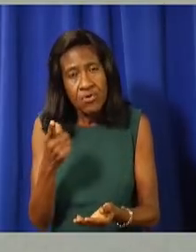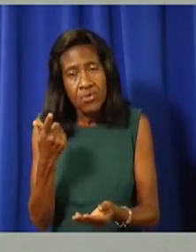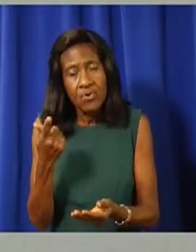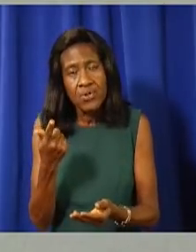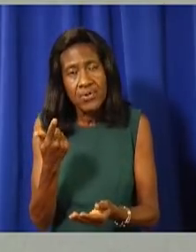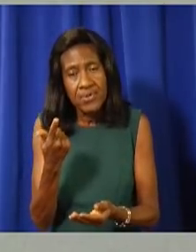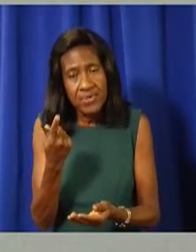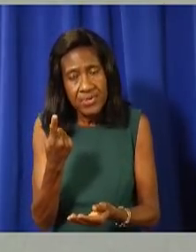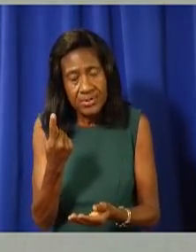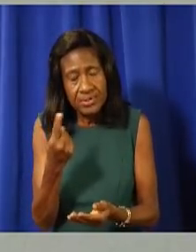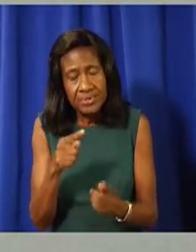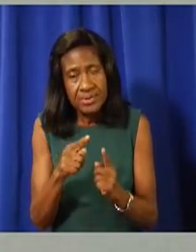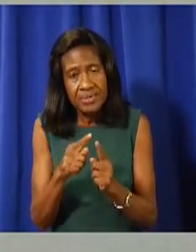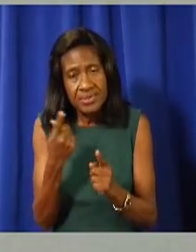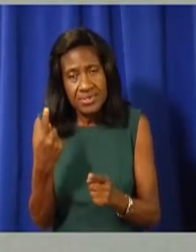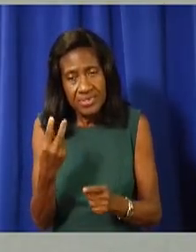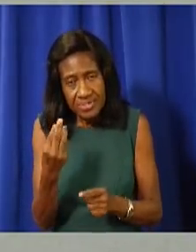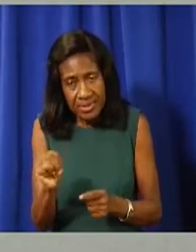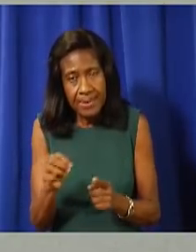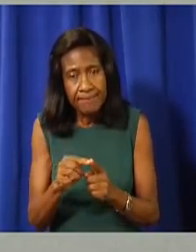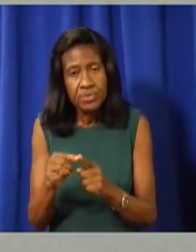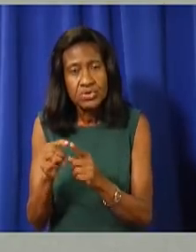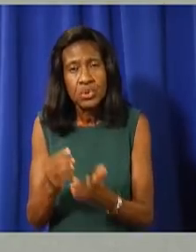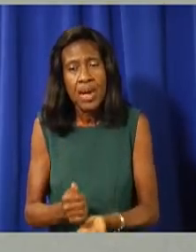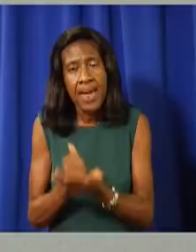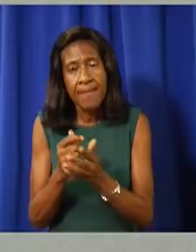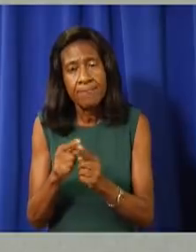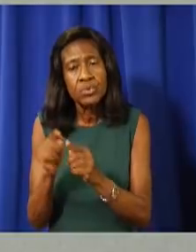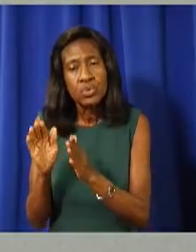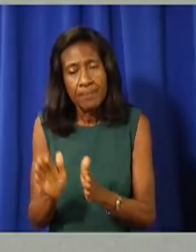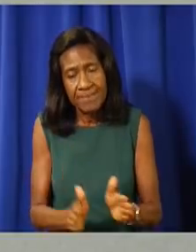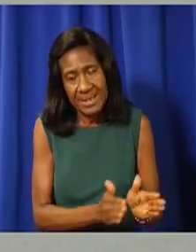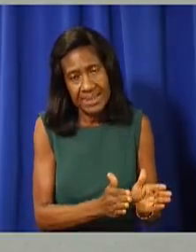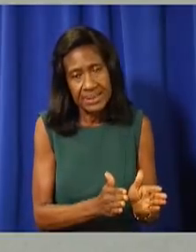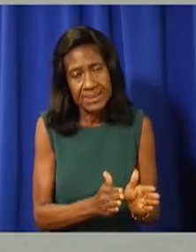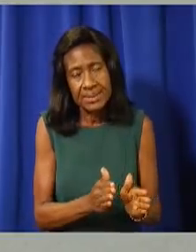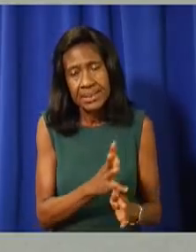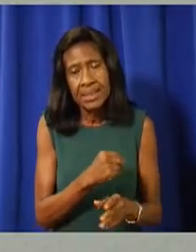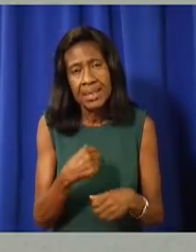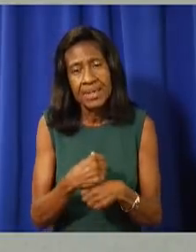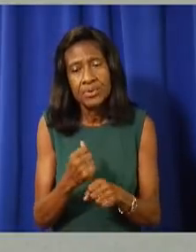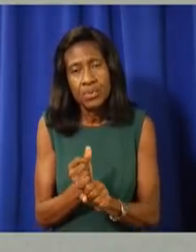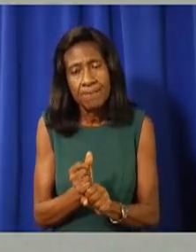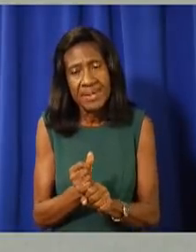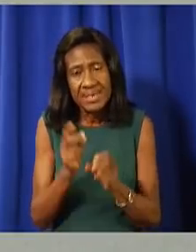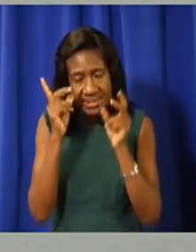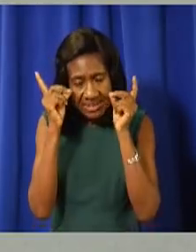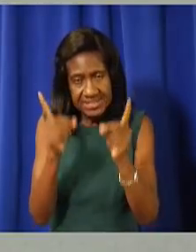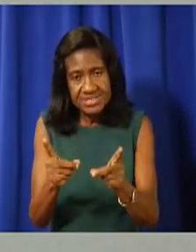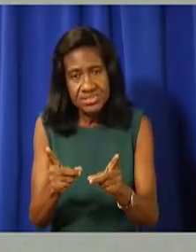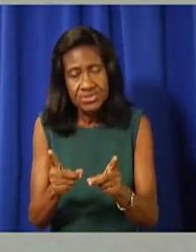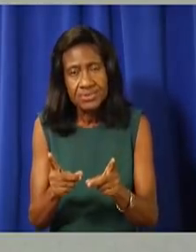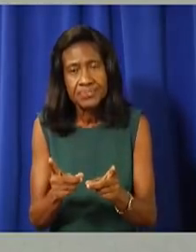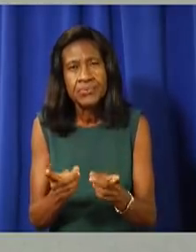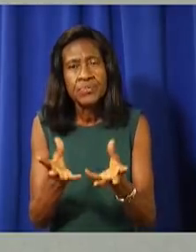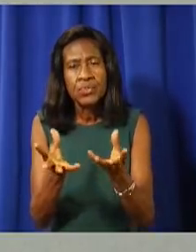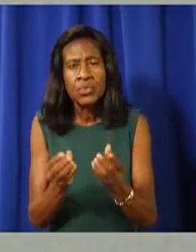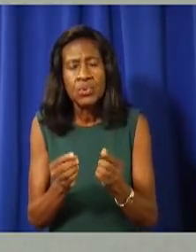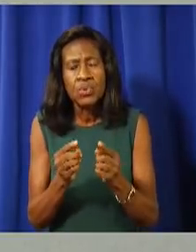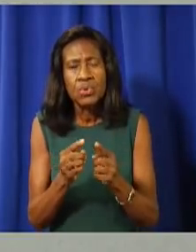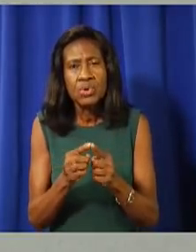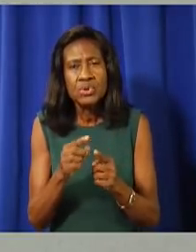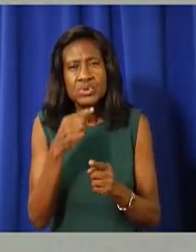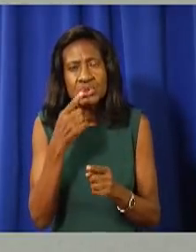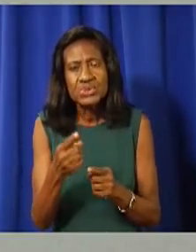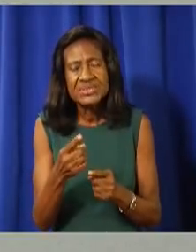a little bit of time to reach carefully balanced decisions on next steps. And I do want to pay tribute again to our public